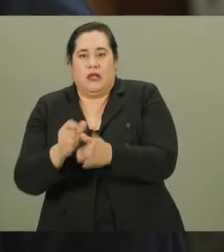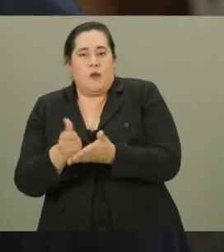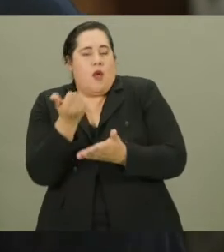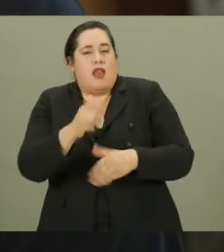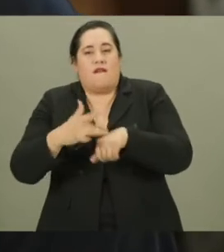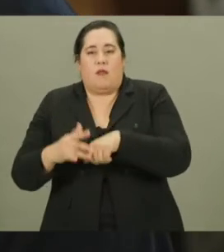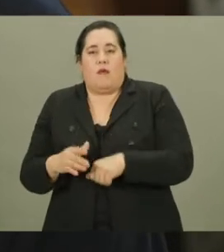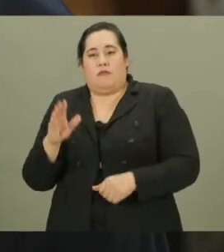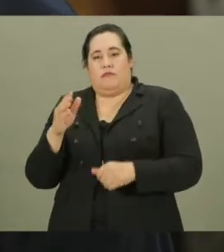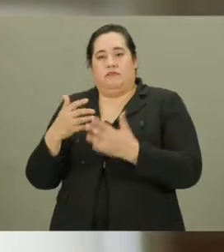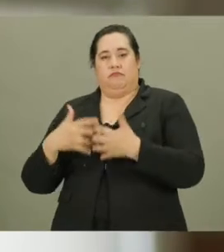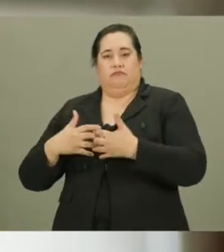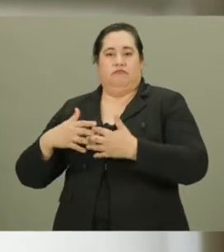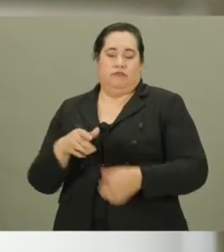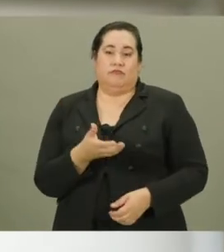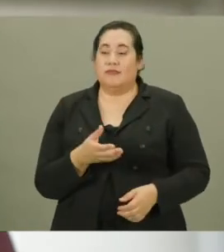assist you at any available voting booth.